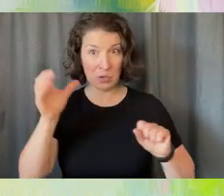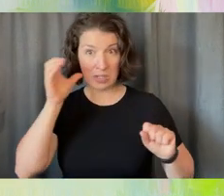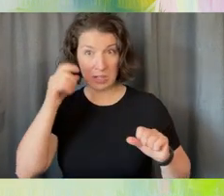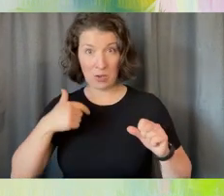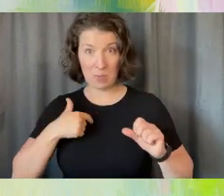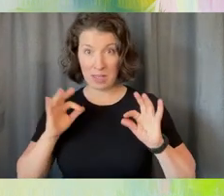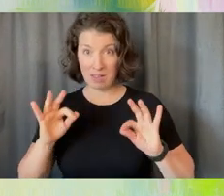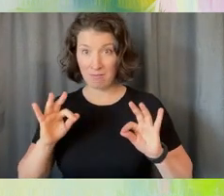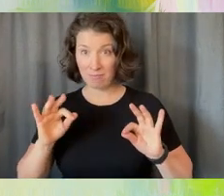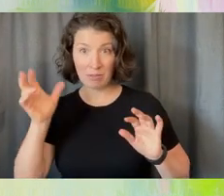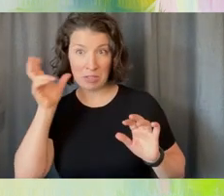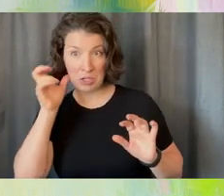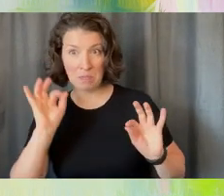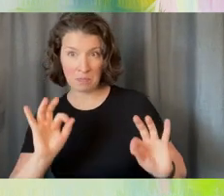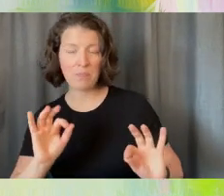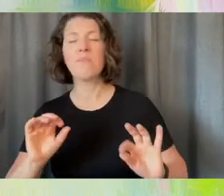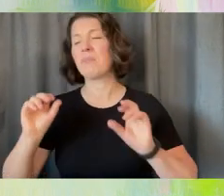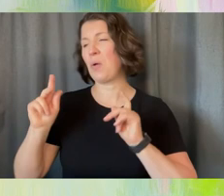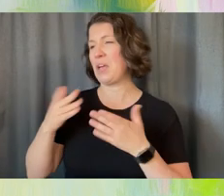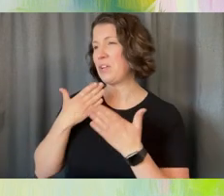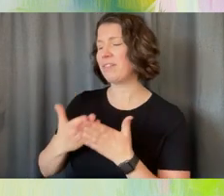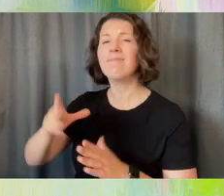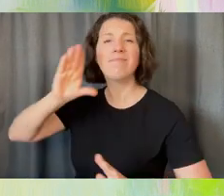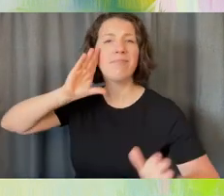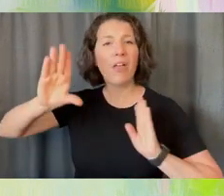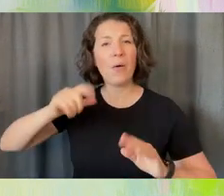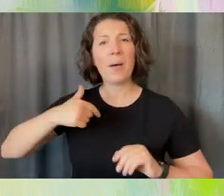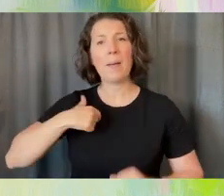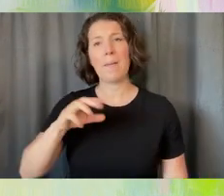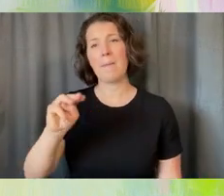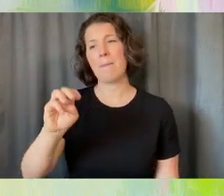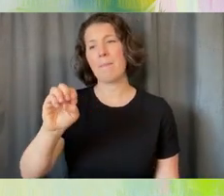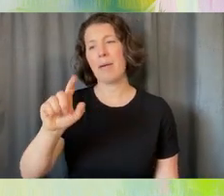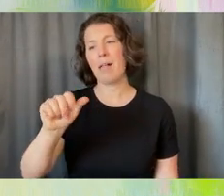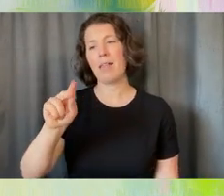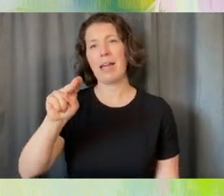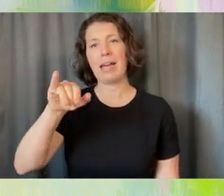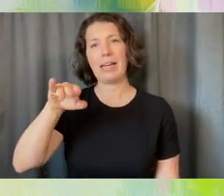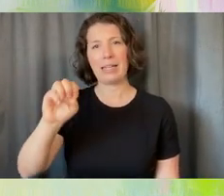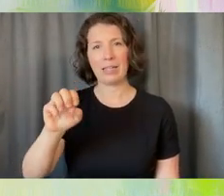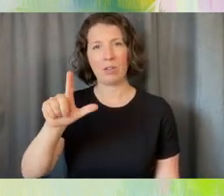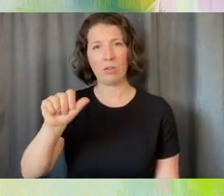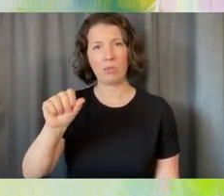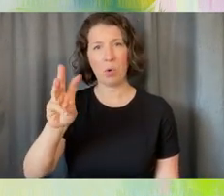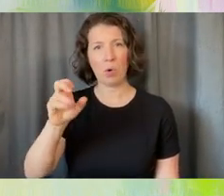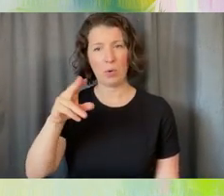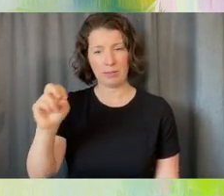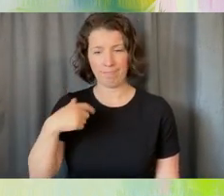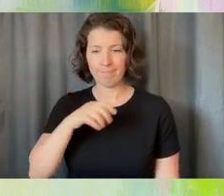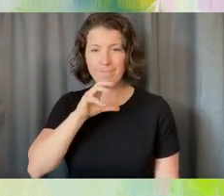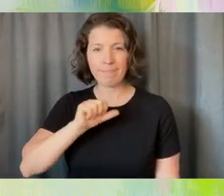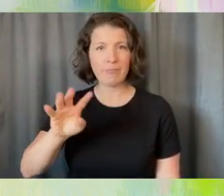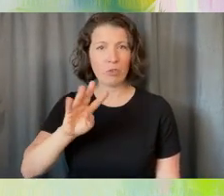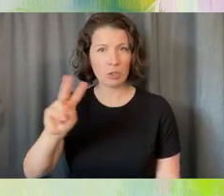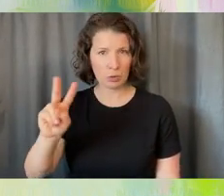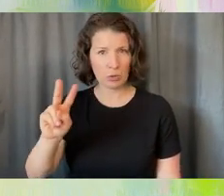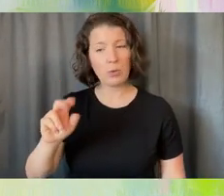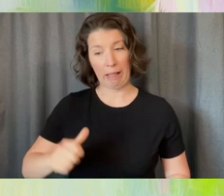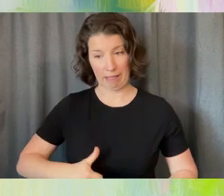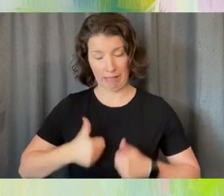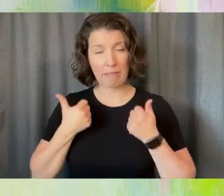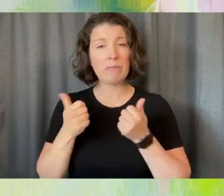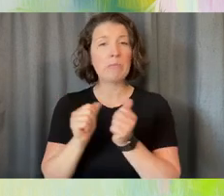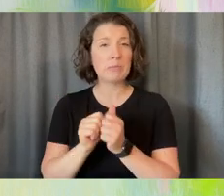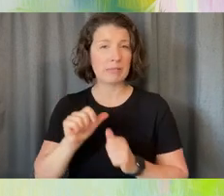Okay. Hello, I am Melanie Lawrence, and I am 42 years old, living with cystic fibrosis.